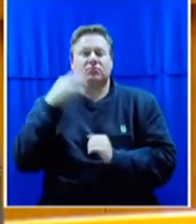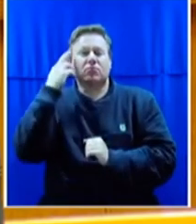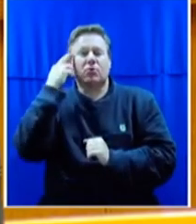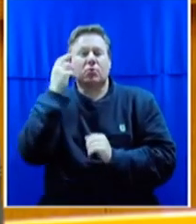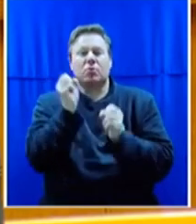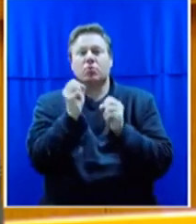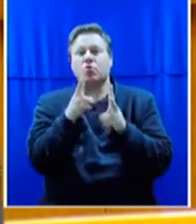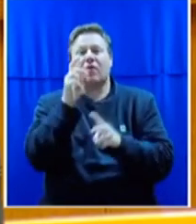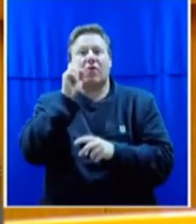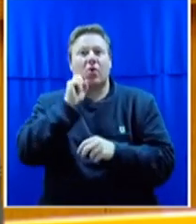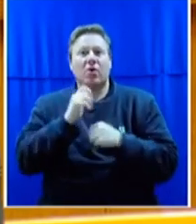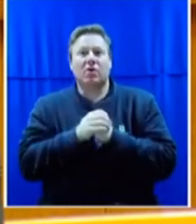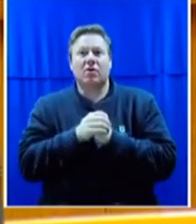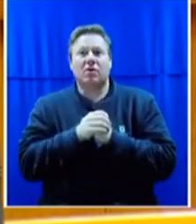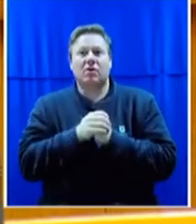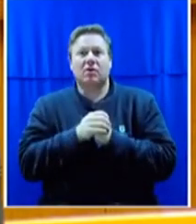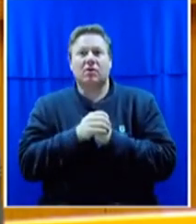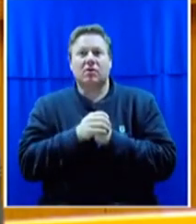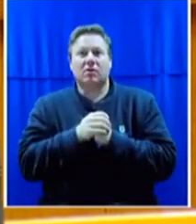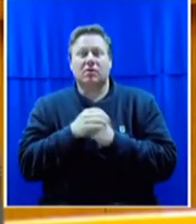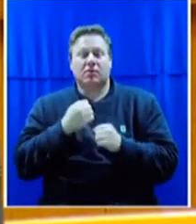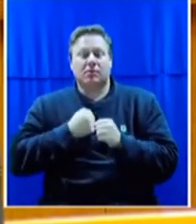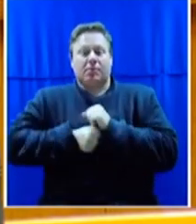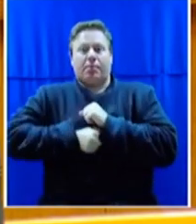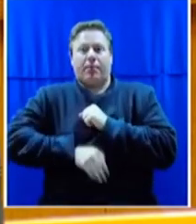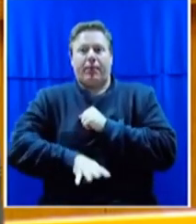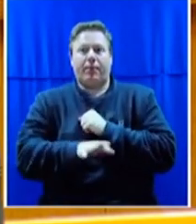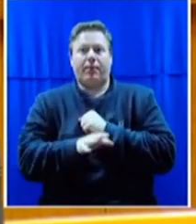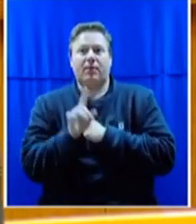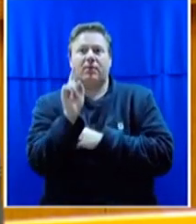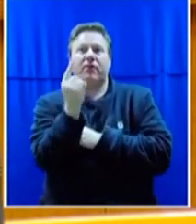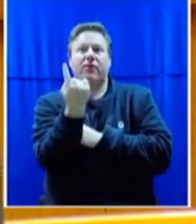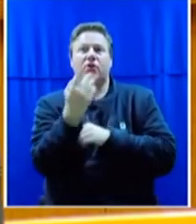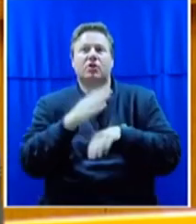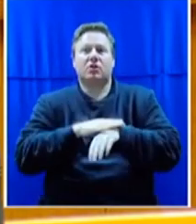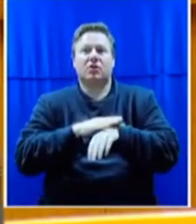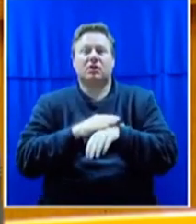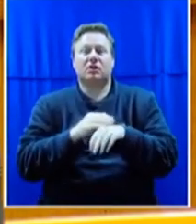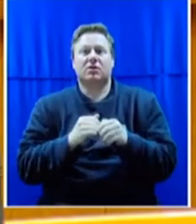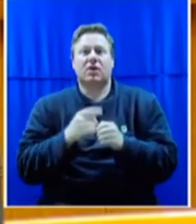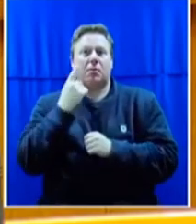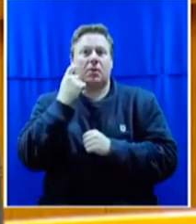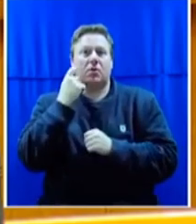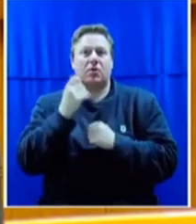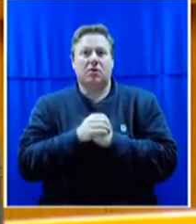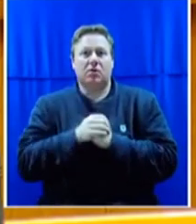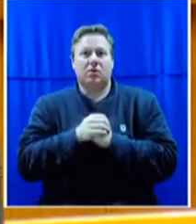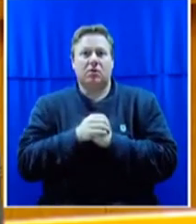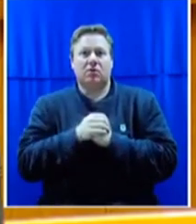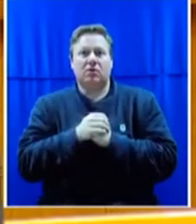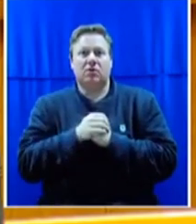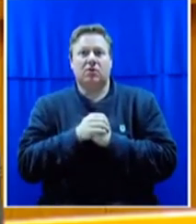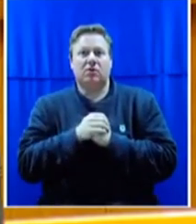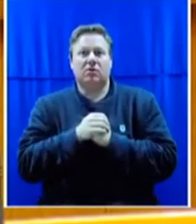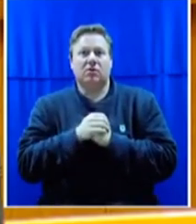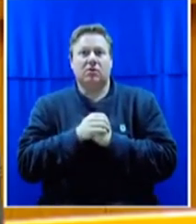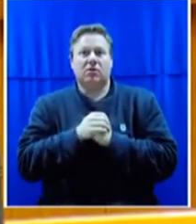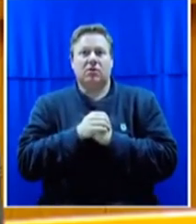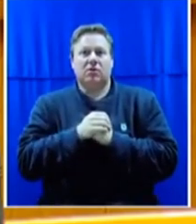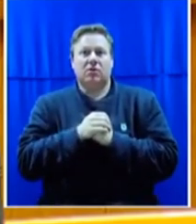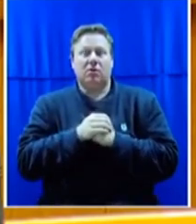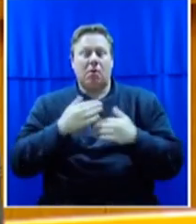old, I menstruated for the first time and with puberty, my body started taking shape and changing.